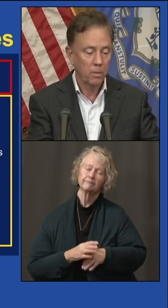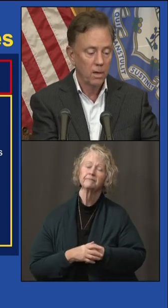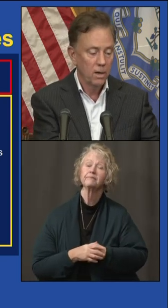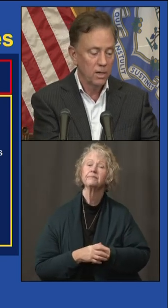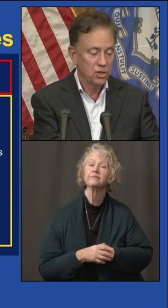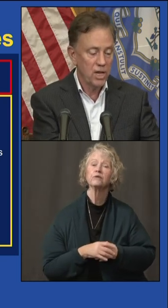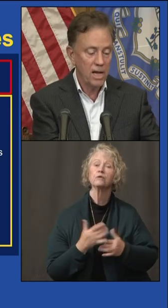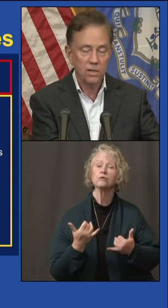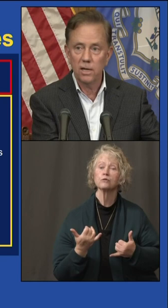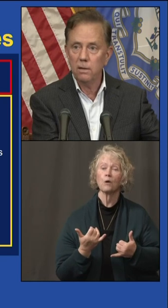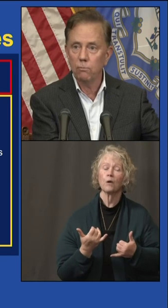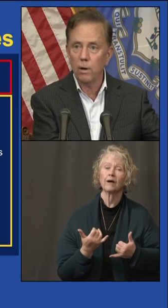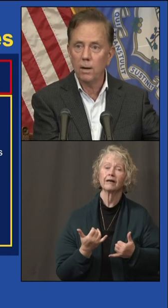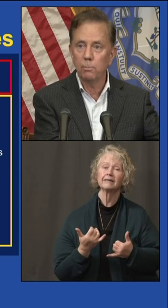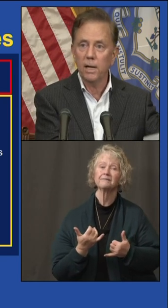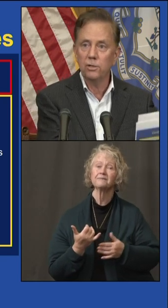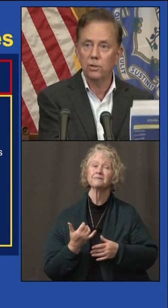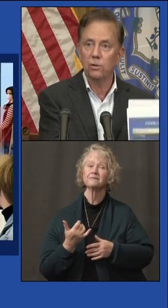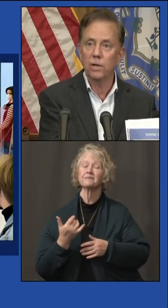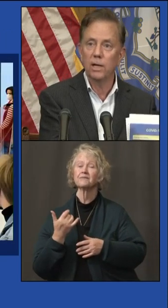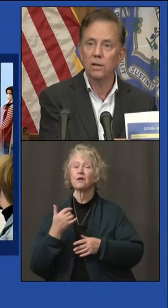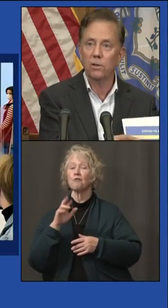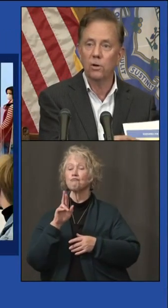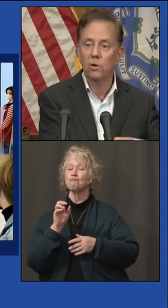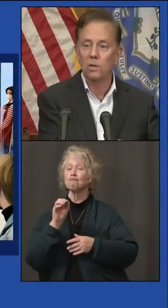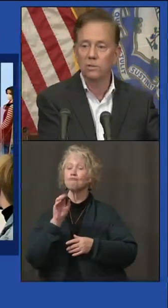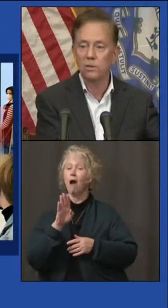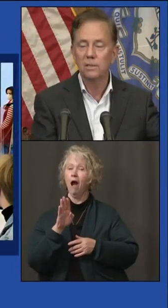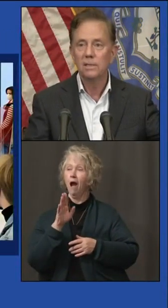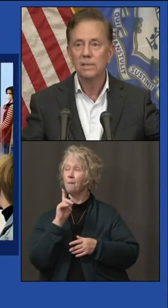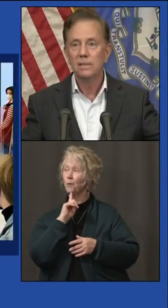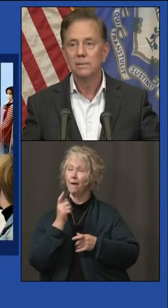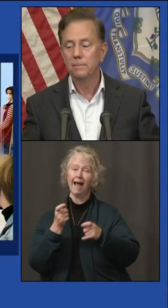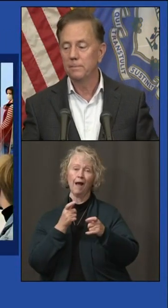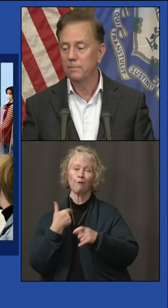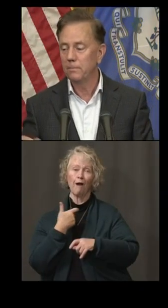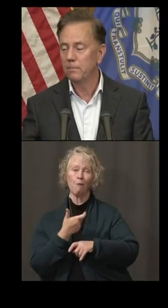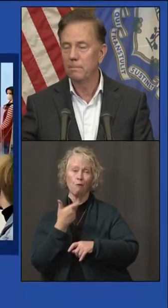have a stand-in, Rob Blanchard, who can handle the calls.